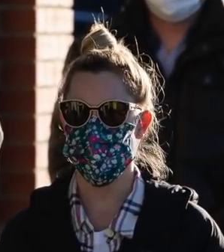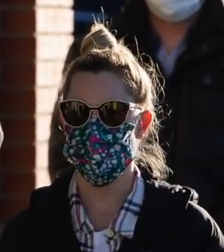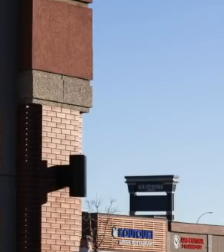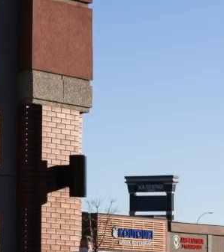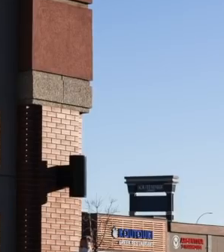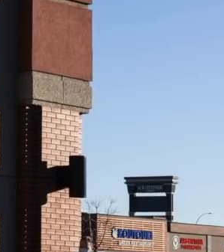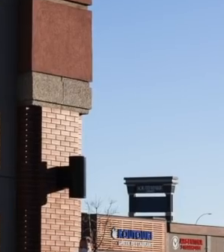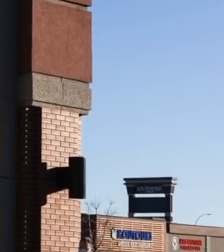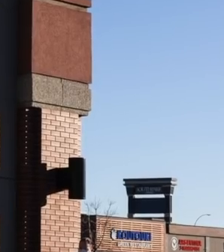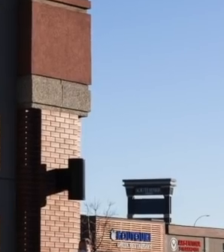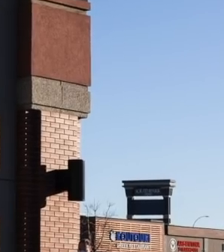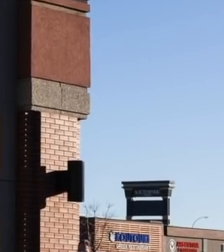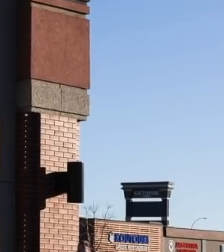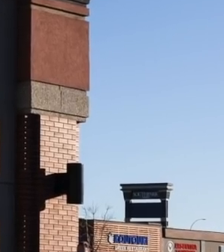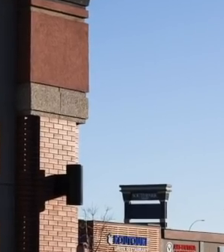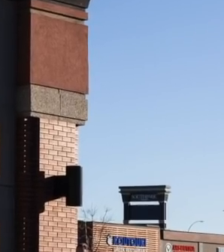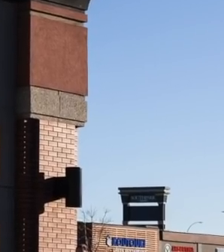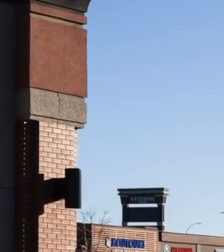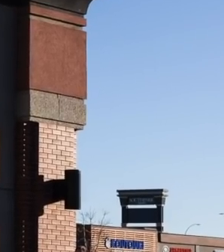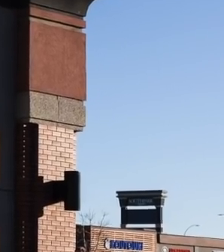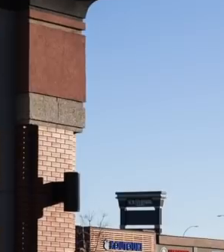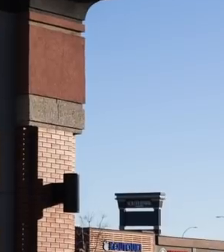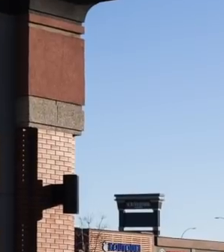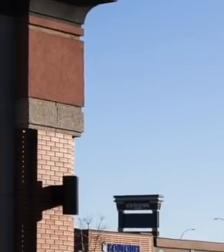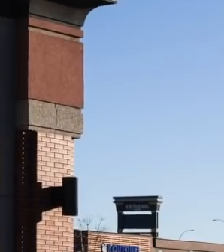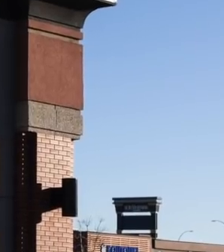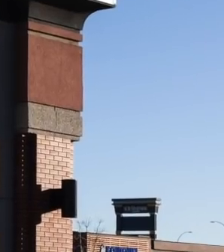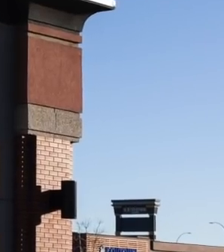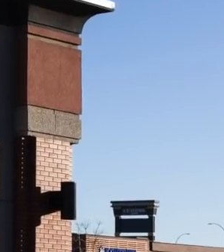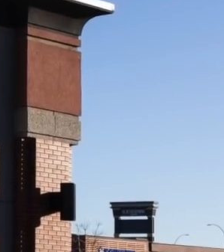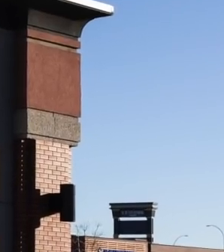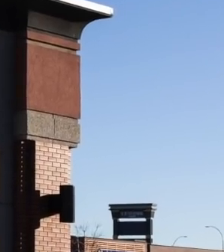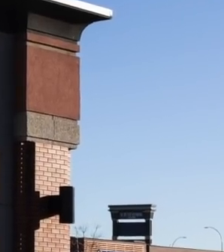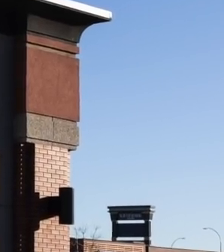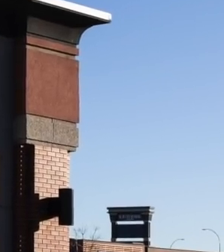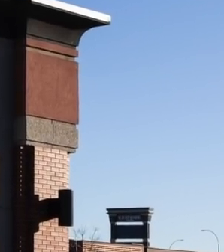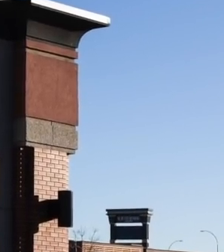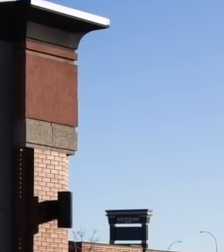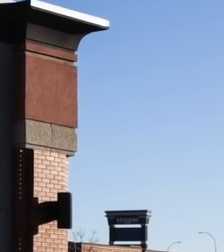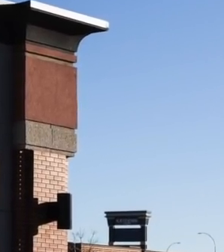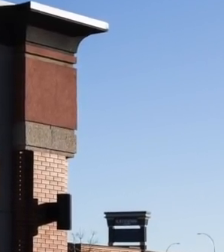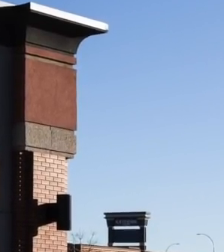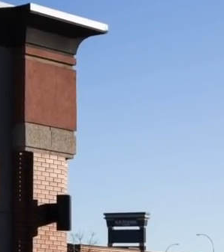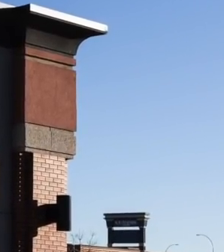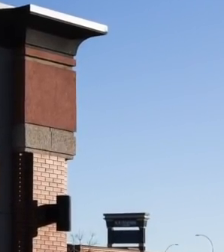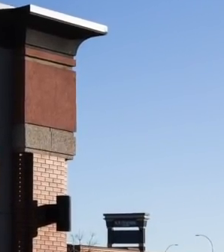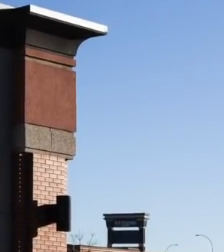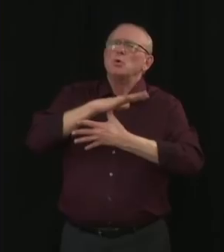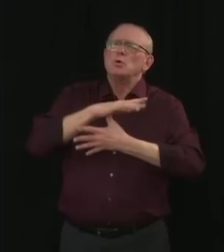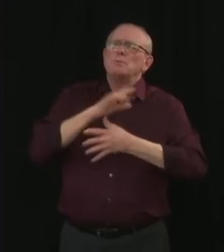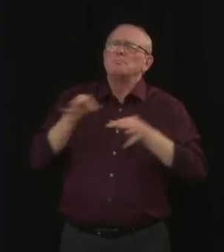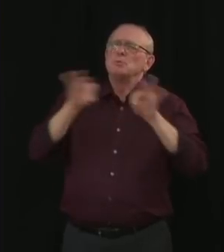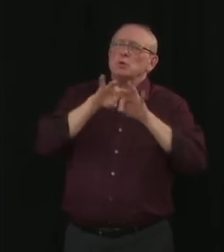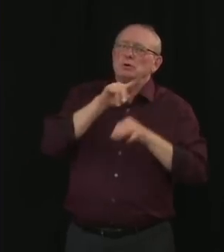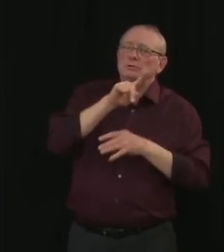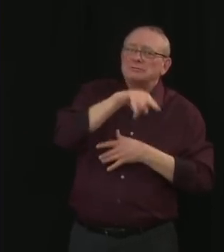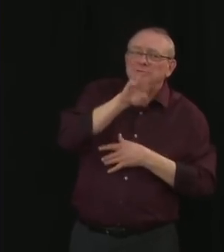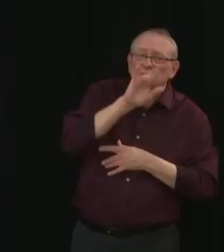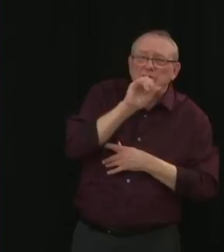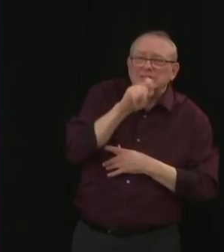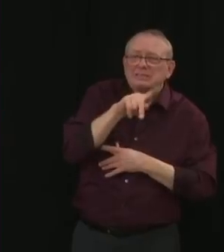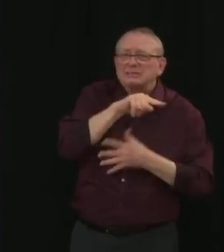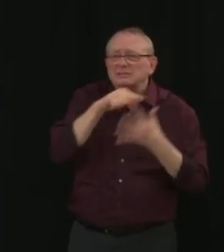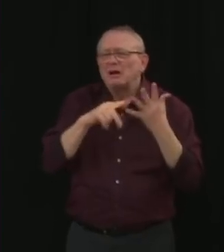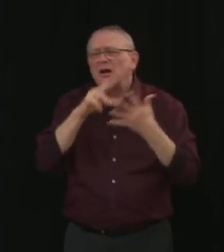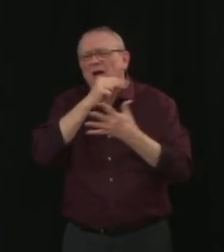that need the vaccines. For us to be able to understand who's at risk first, who needs to be going first in Q1.